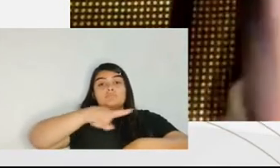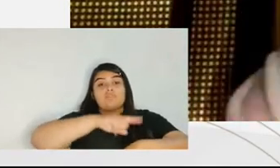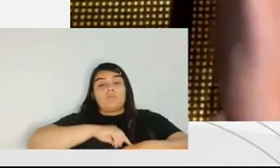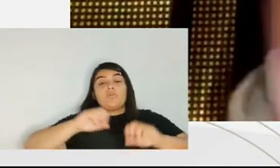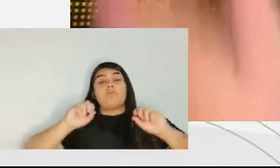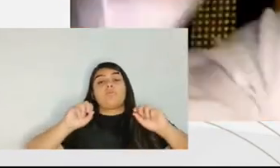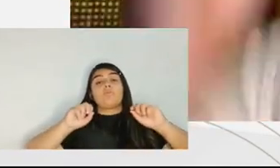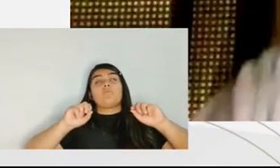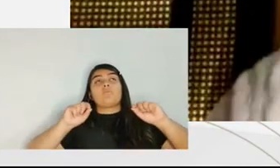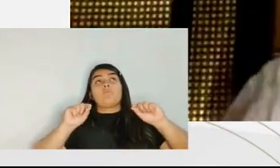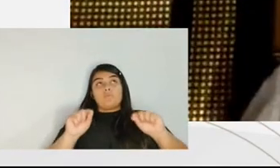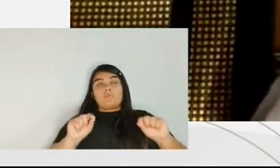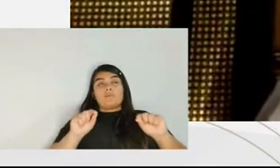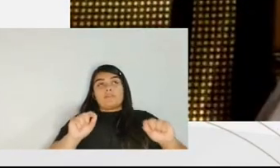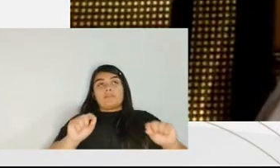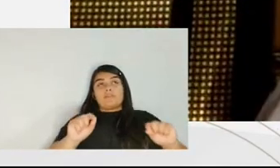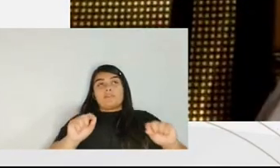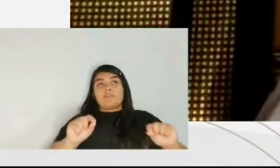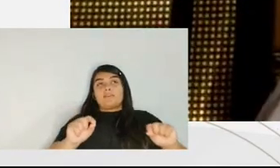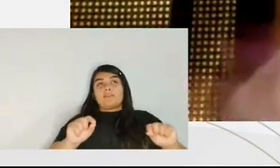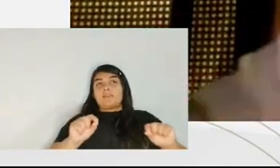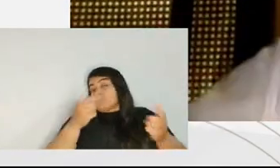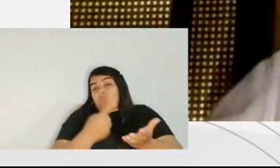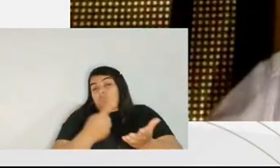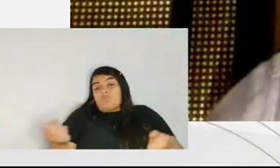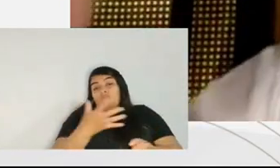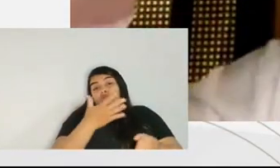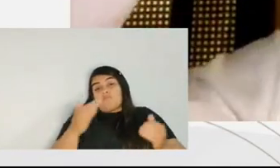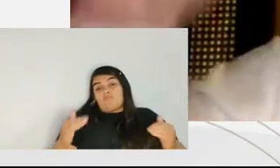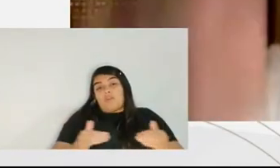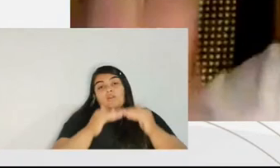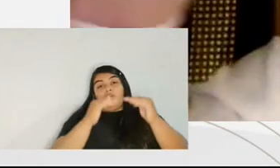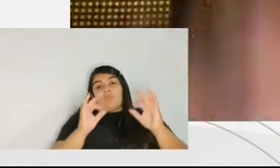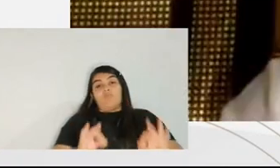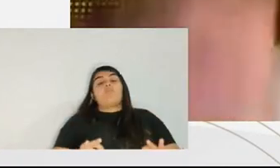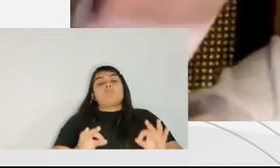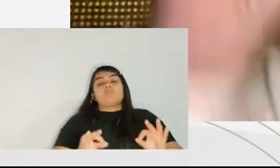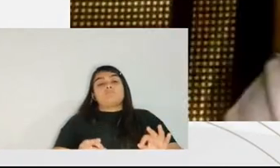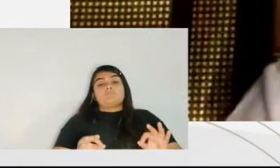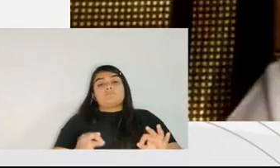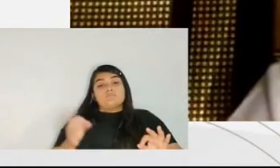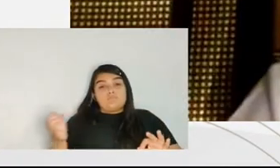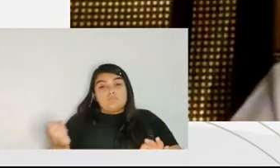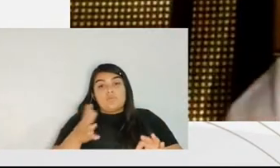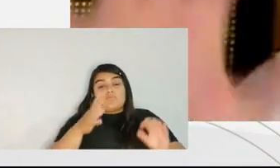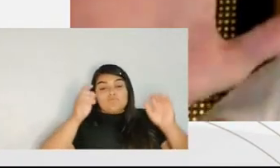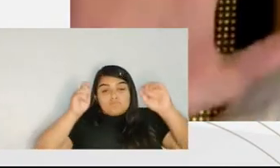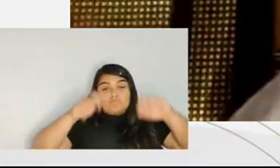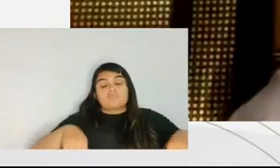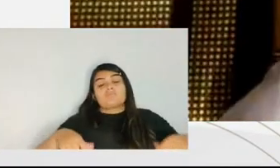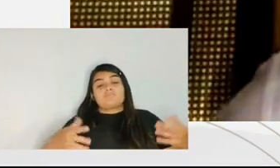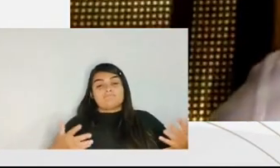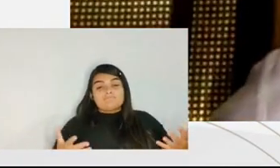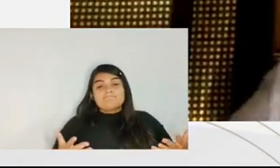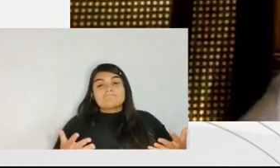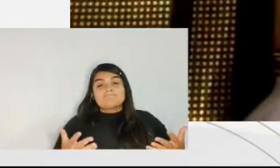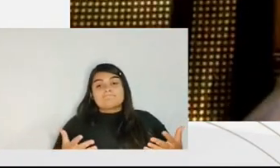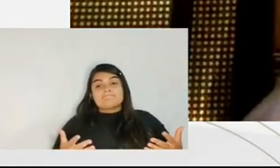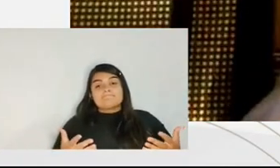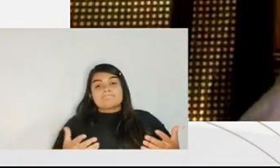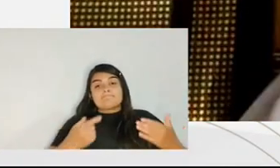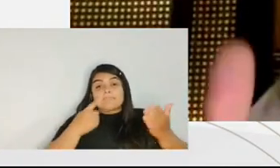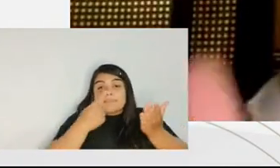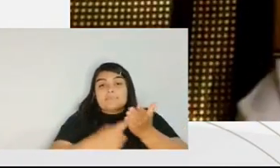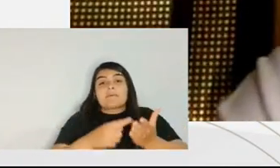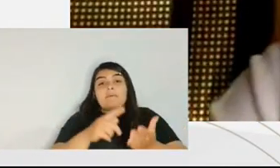so it's the time for us to install the possibility of an agreement which is the plea bargaining